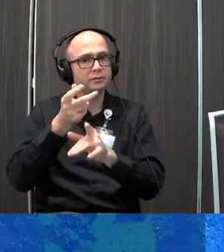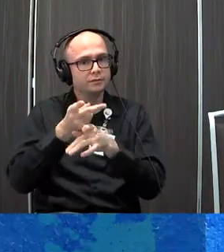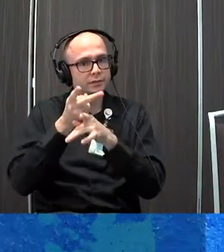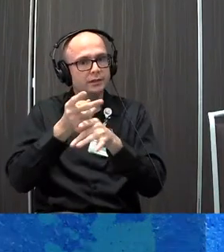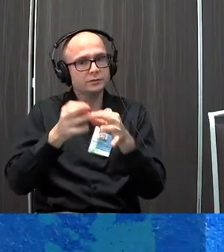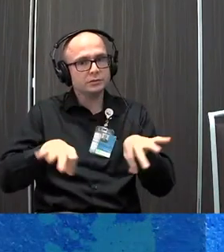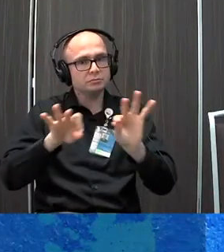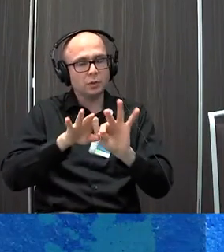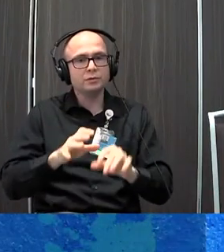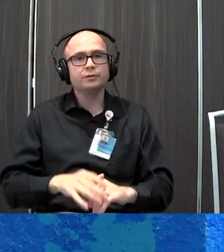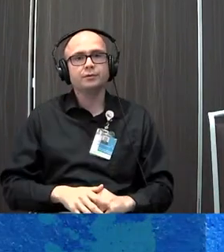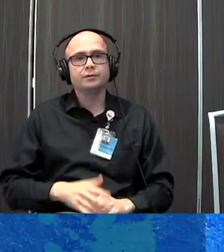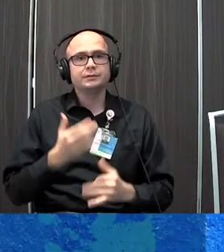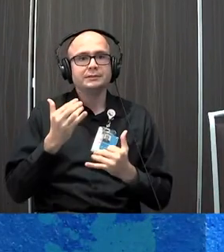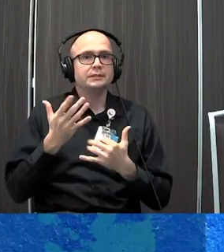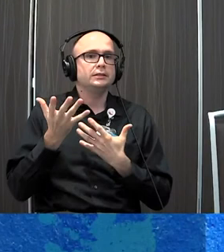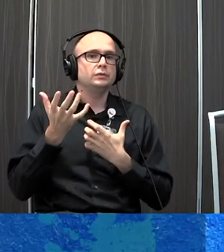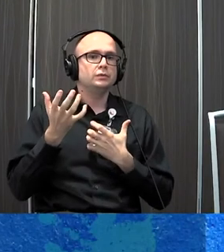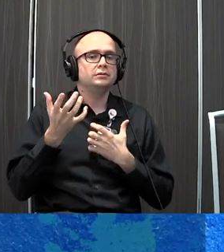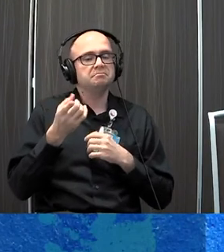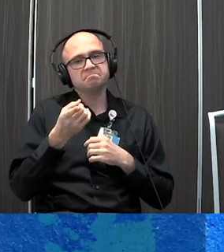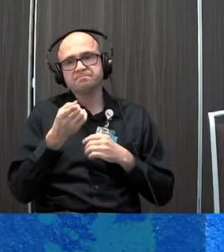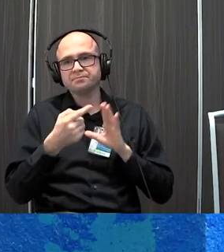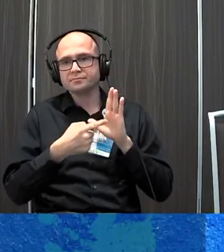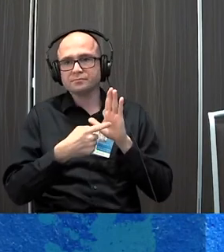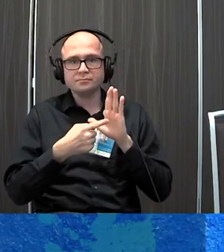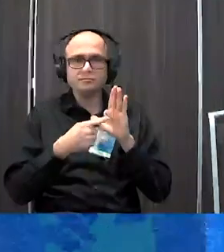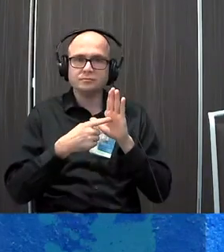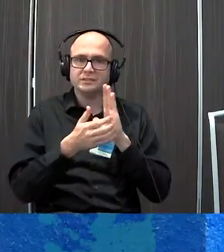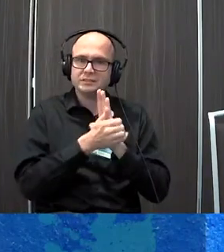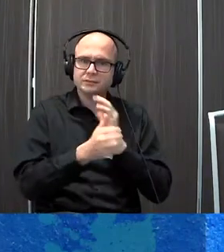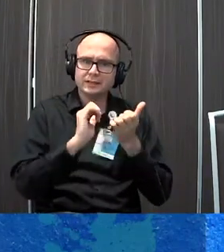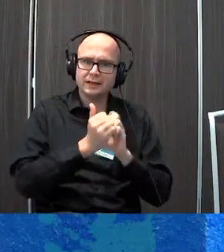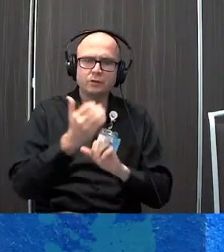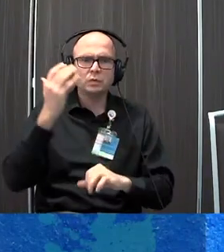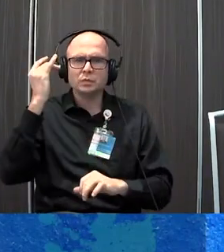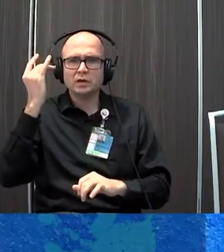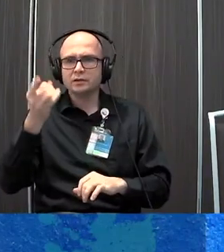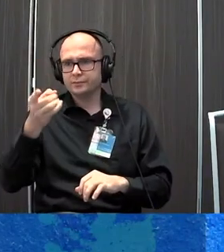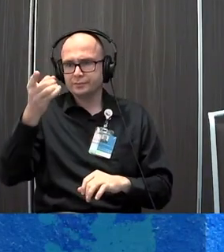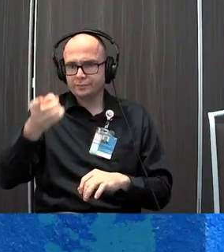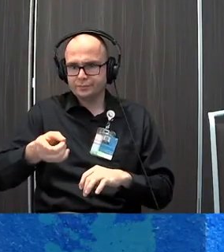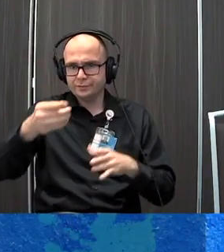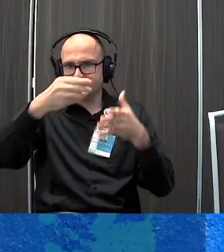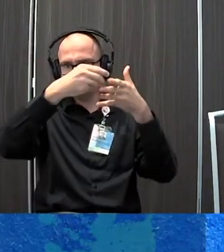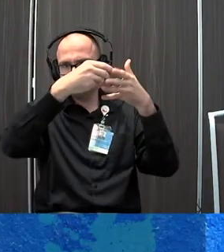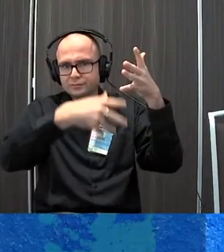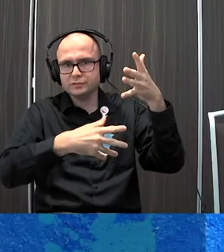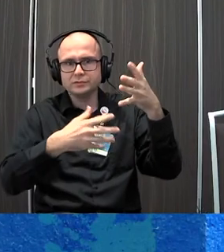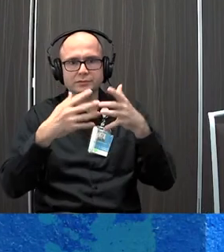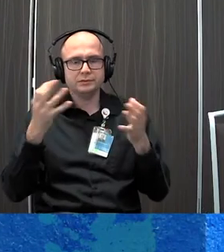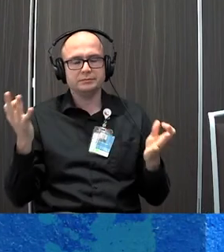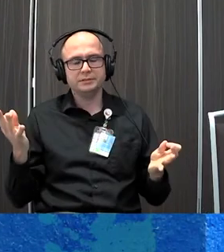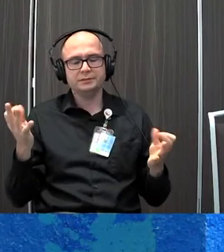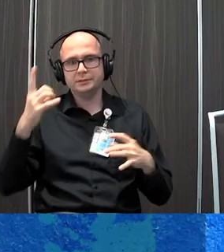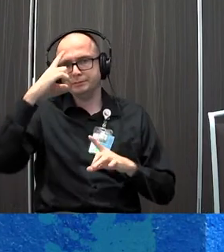wellness is important. What I wanted to do today was bring you some actual tools and show you the why. Like, these are all the physiologic benefits of meditation